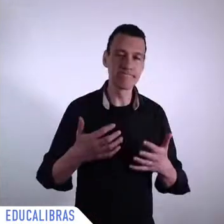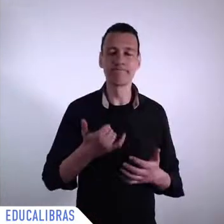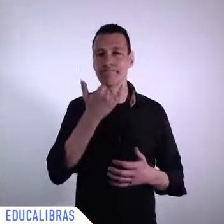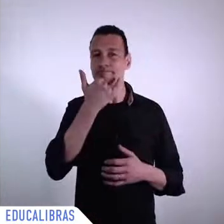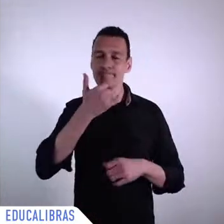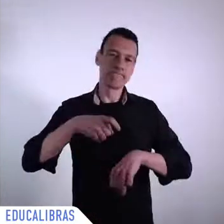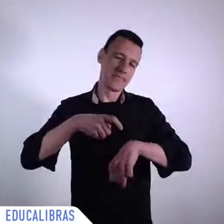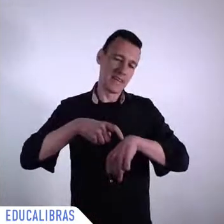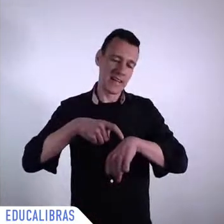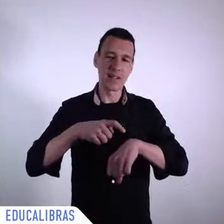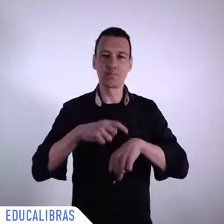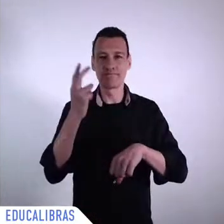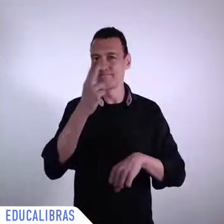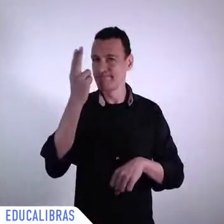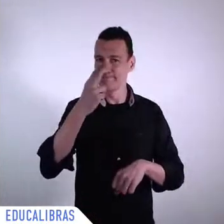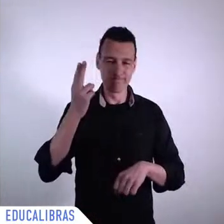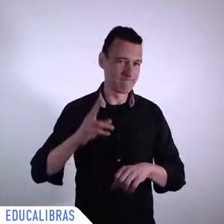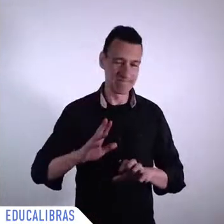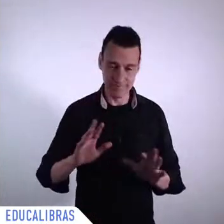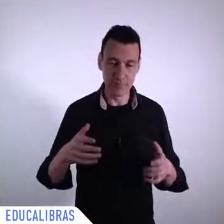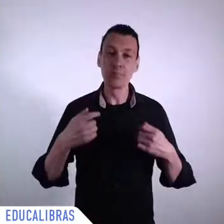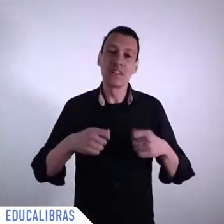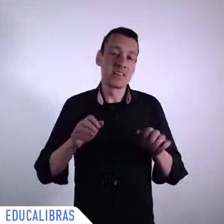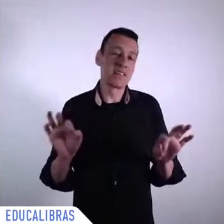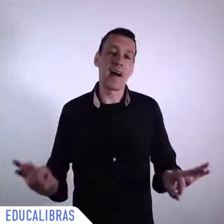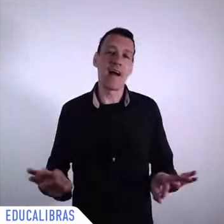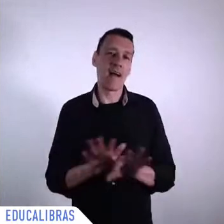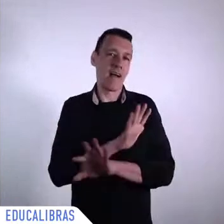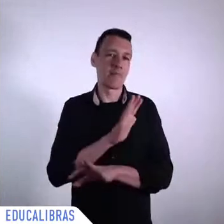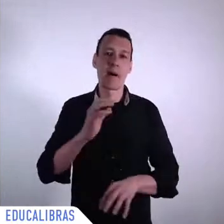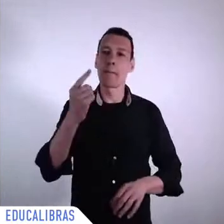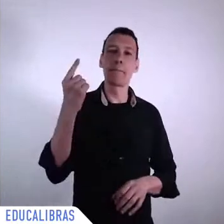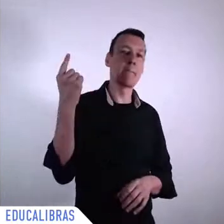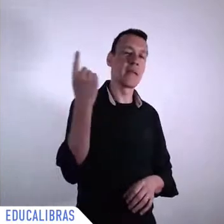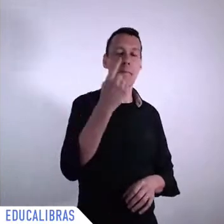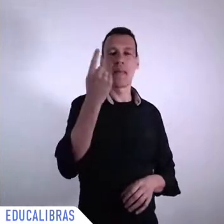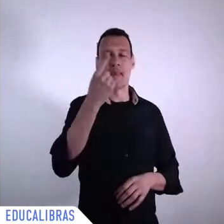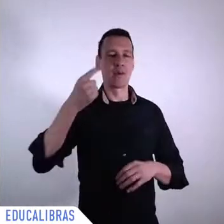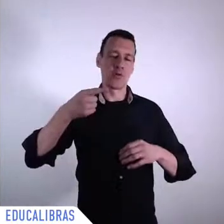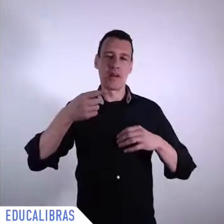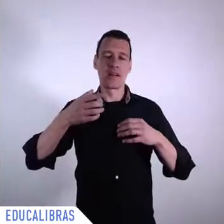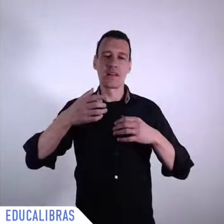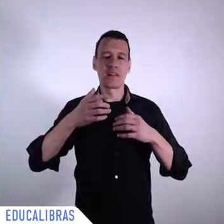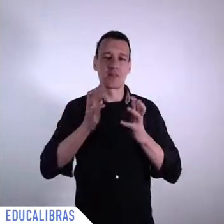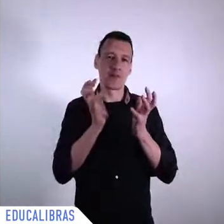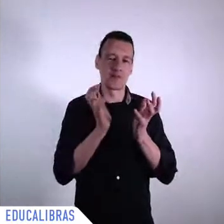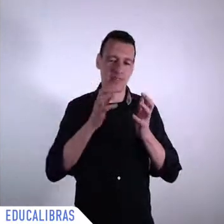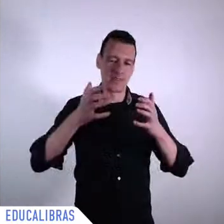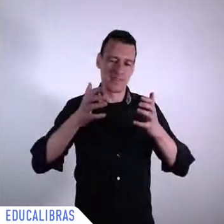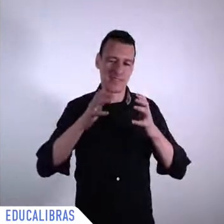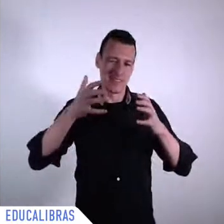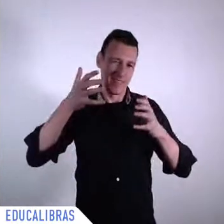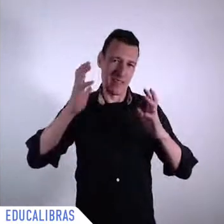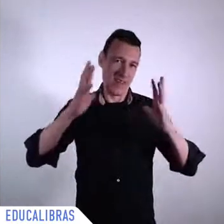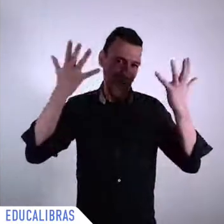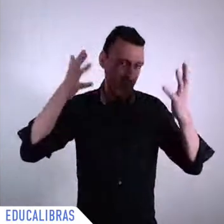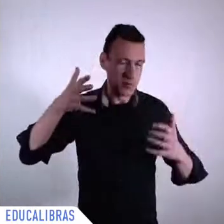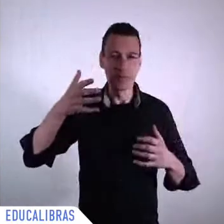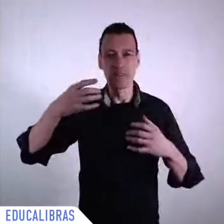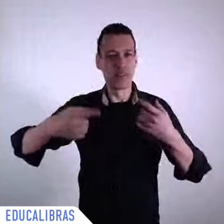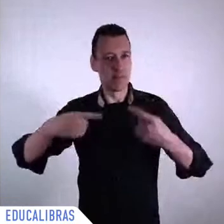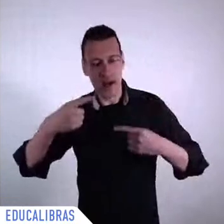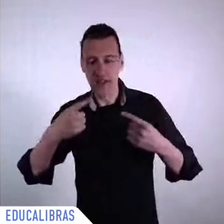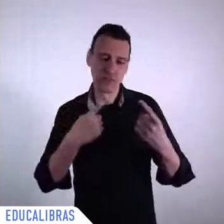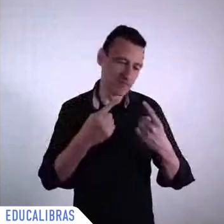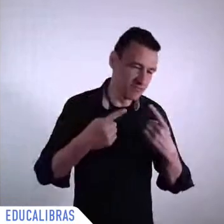discussions there were excellent comments and they simply showed us that even in